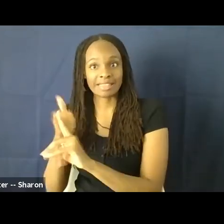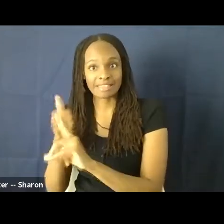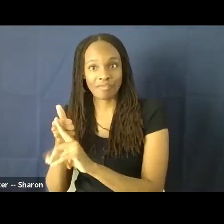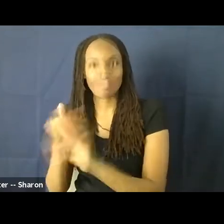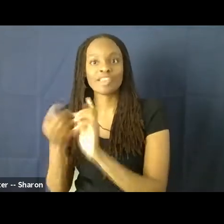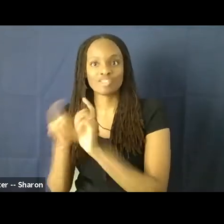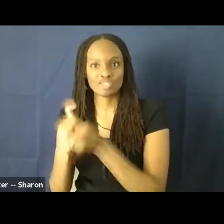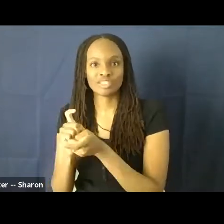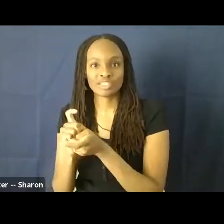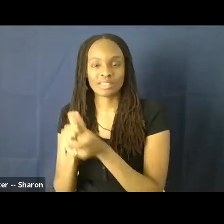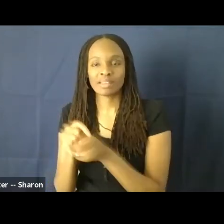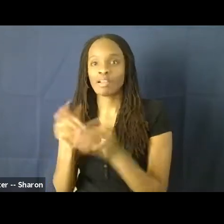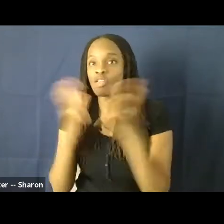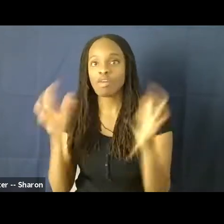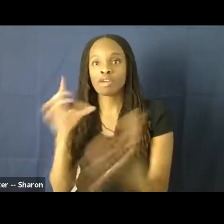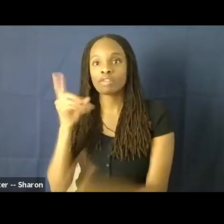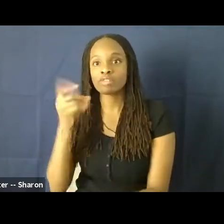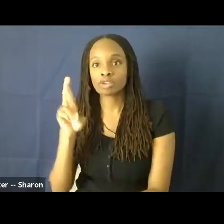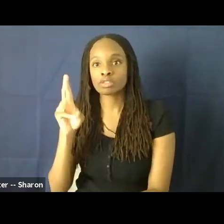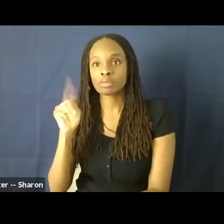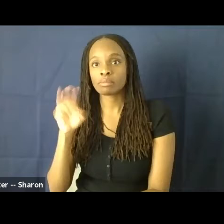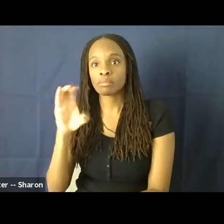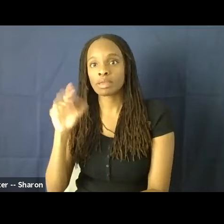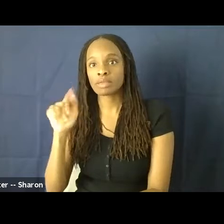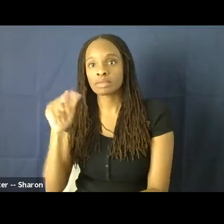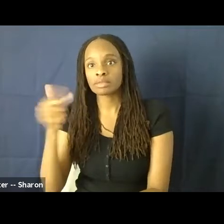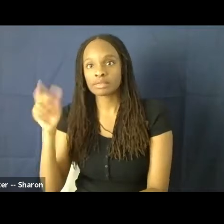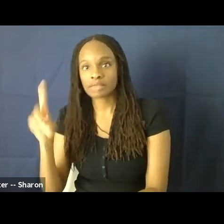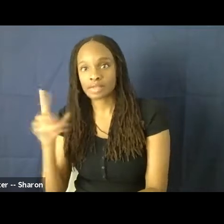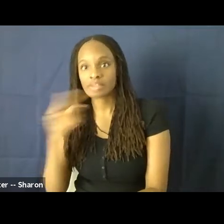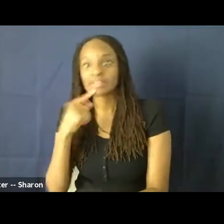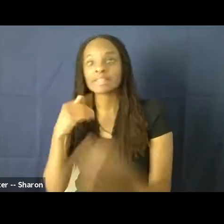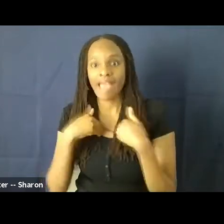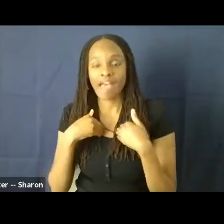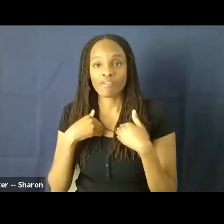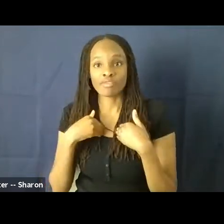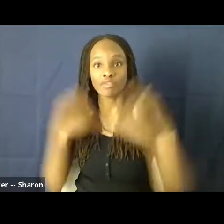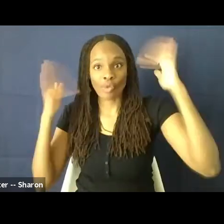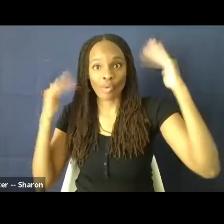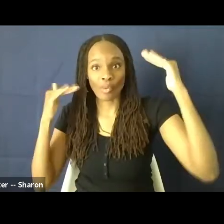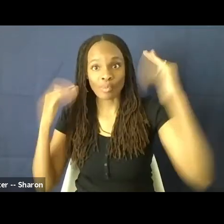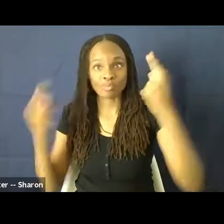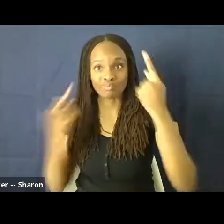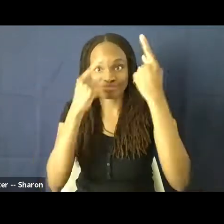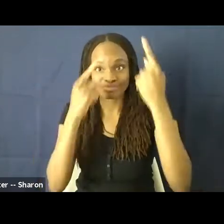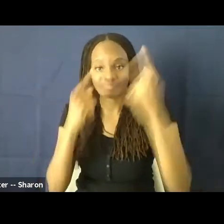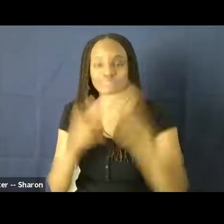Dr. McTaggart's statistics indicated that there is a hopeful trajectory. And so I think